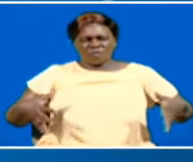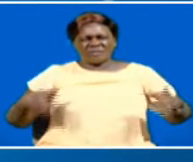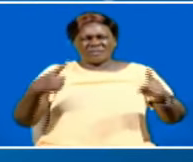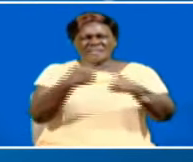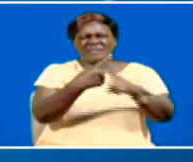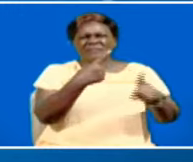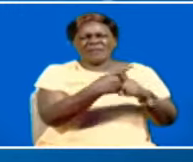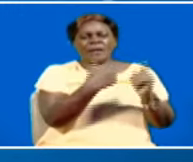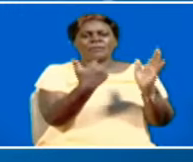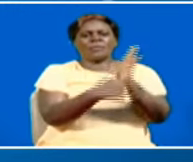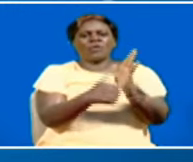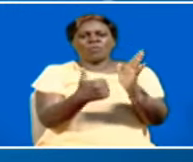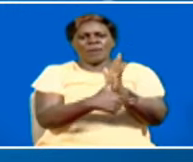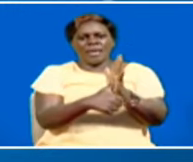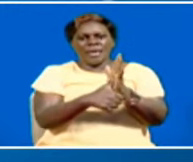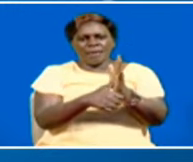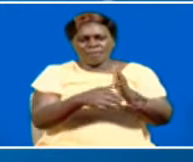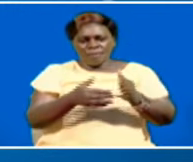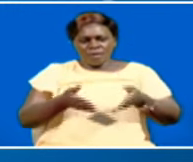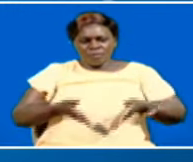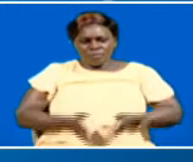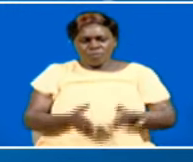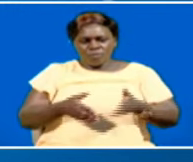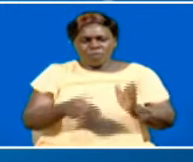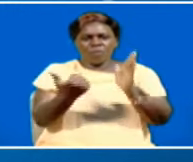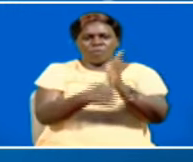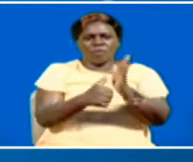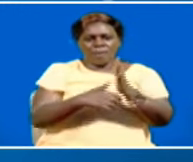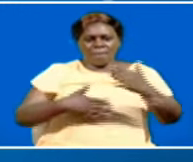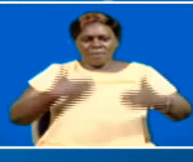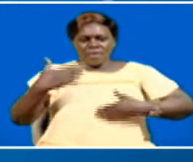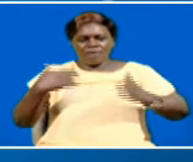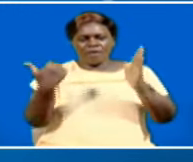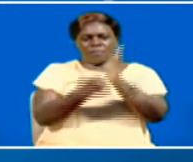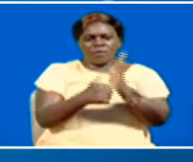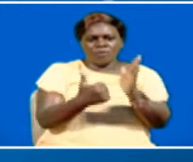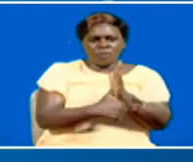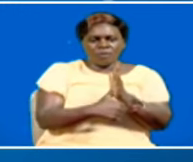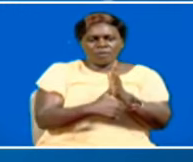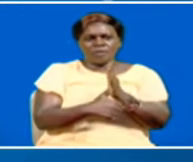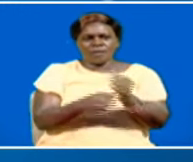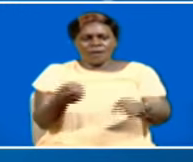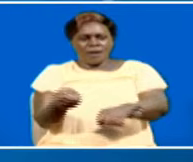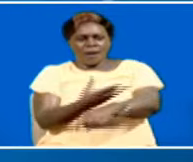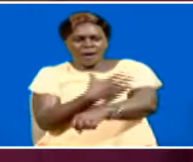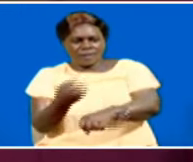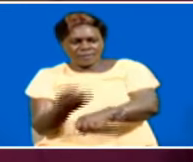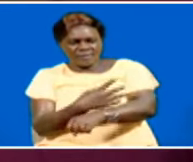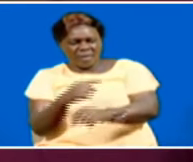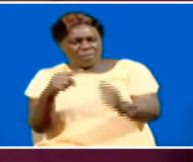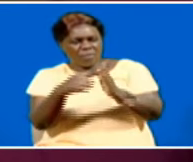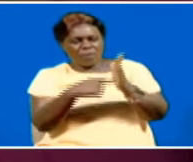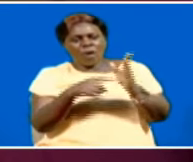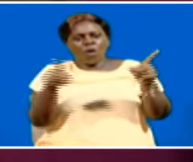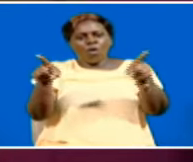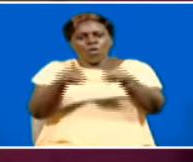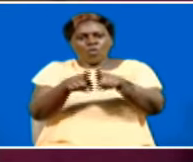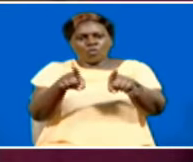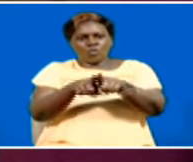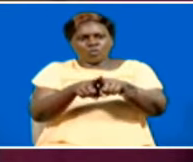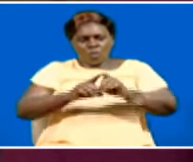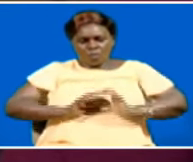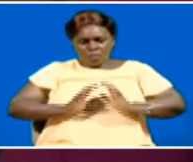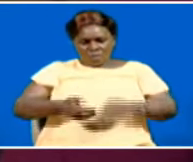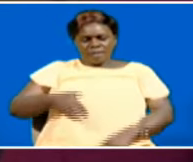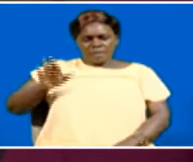problems, reproductive disorders, behavioral problems, certain cancers and so on. Also, in pregnant